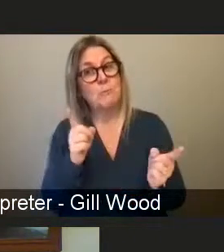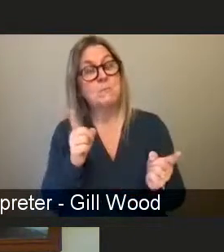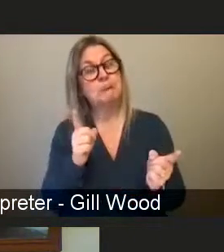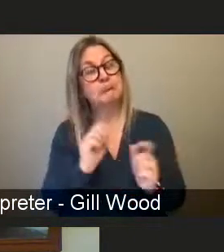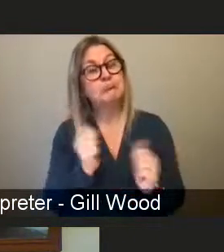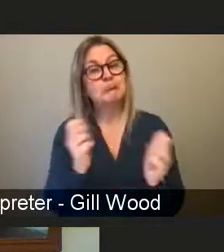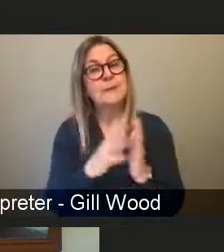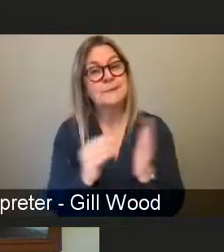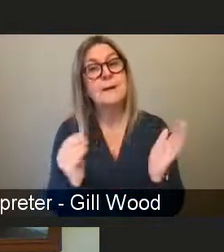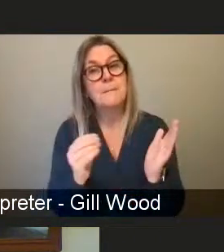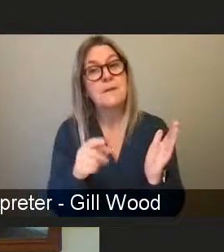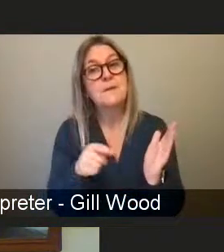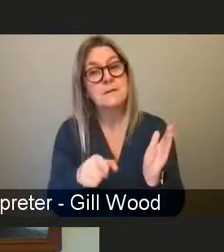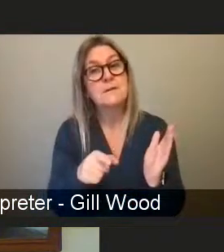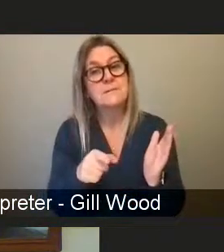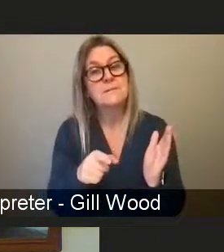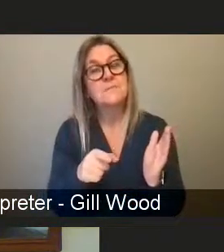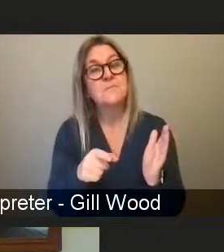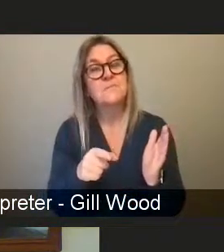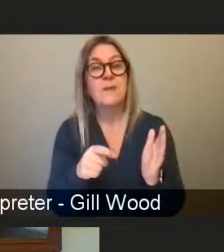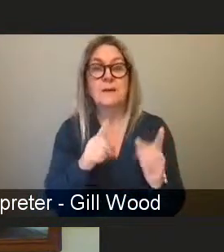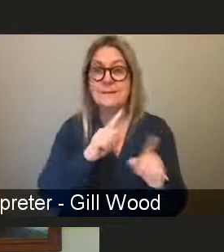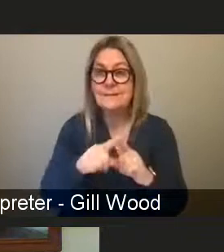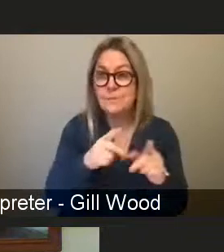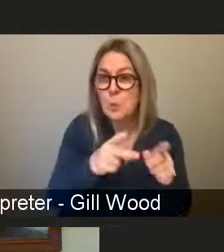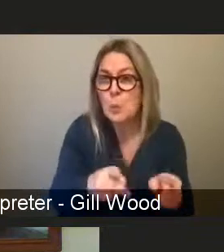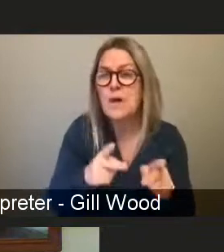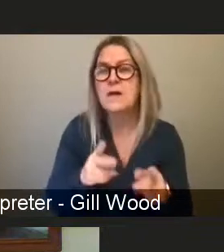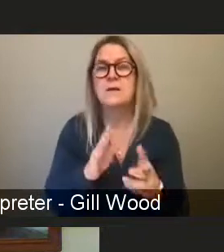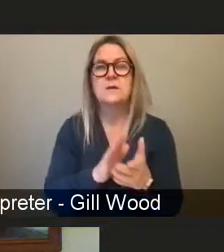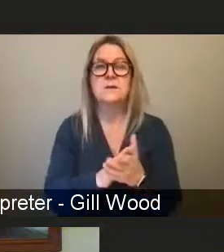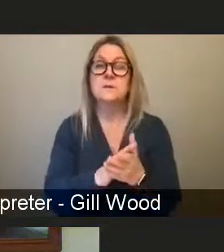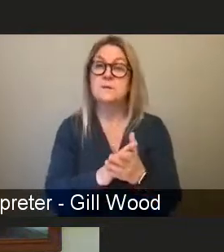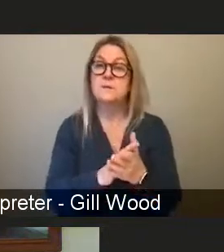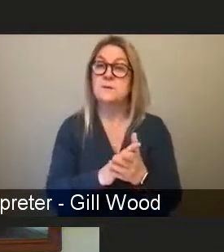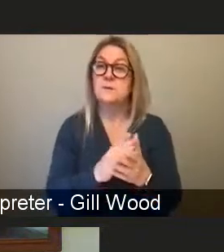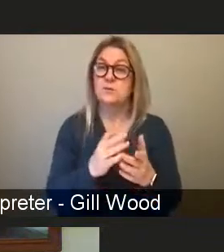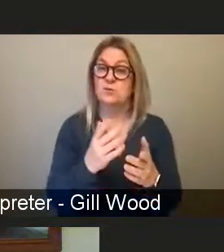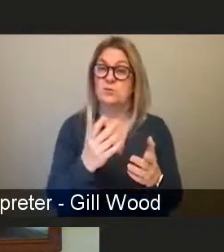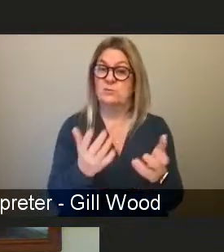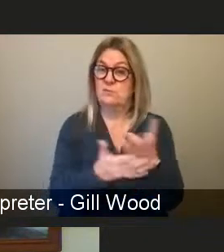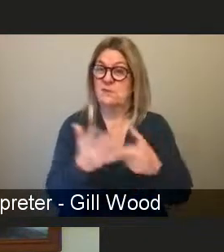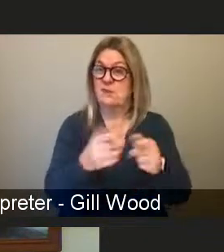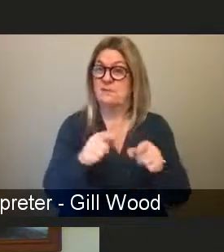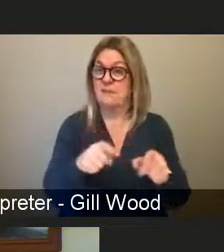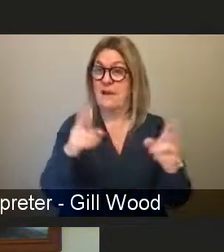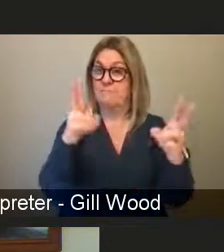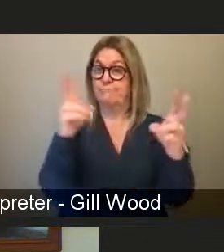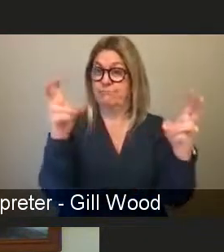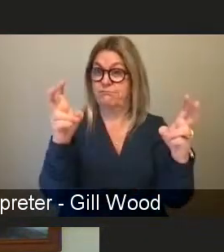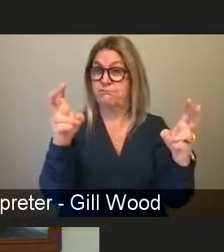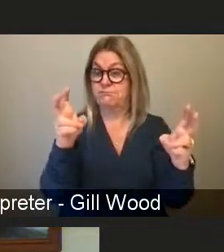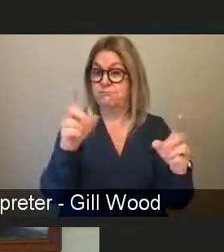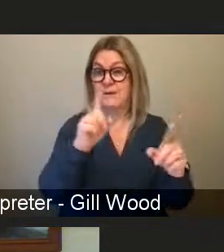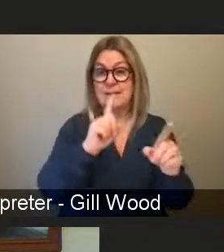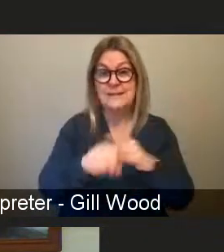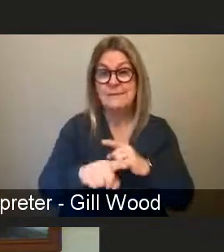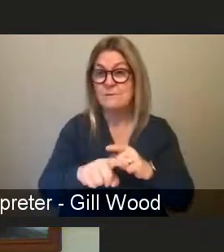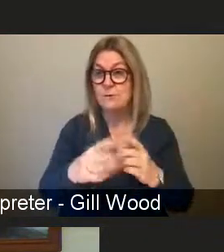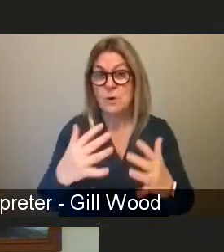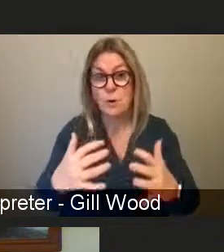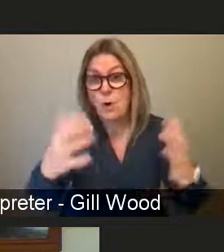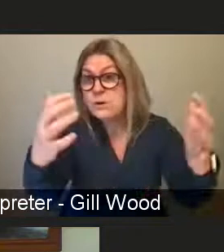finding ways to talk about toxic masculinity with different audiences that help them hear what we're saying.